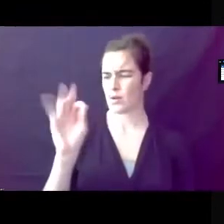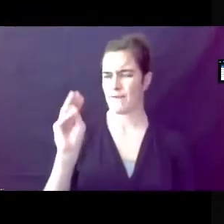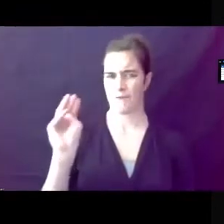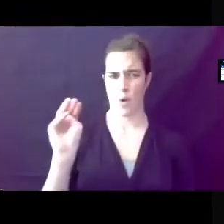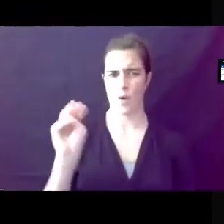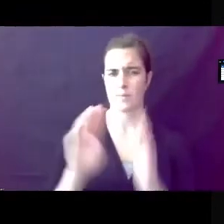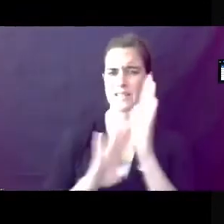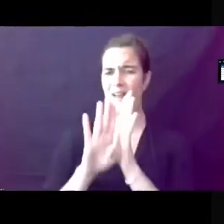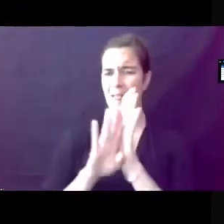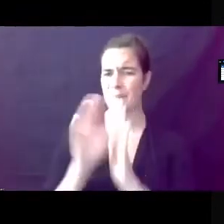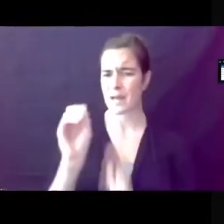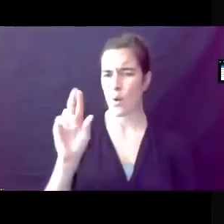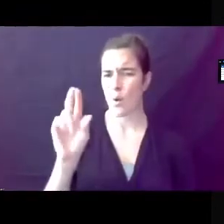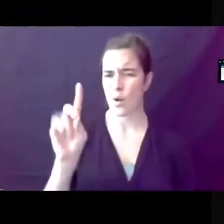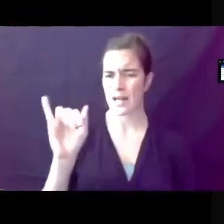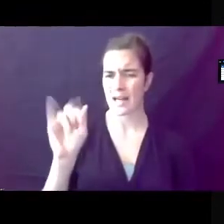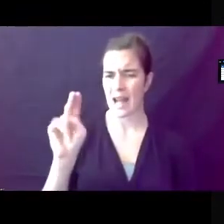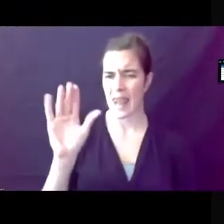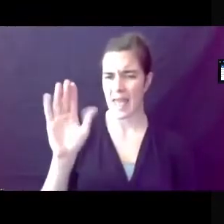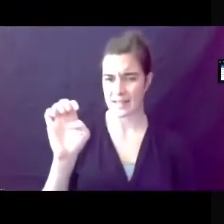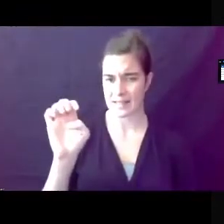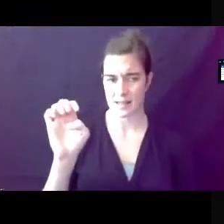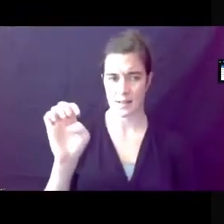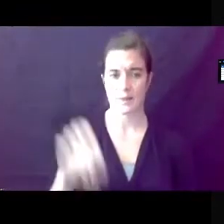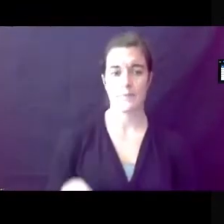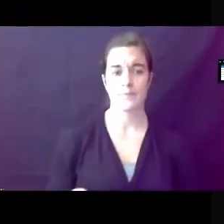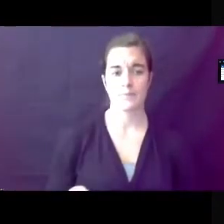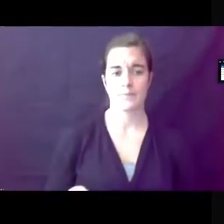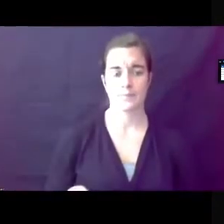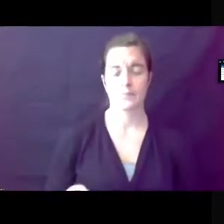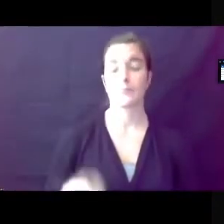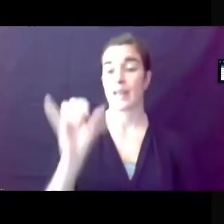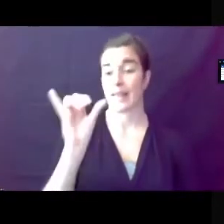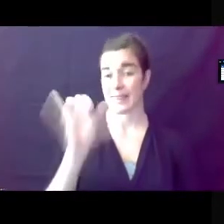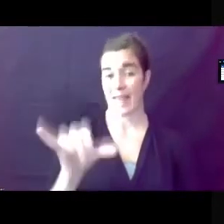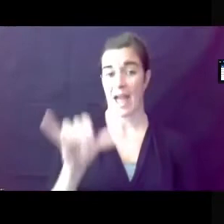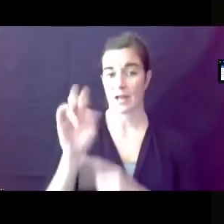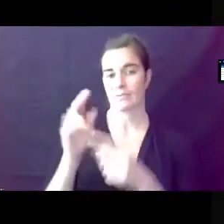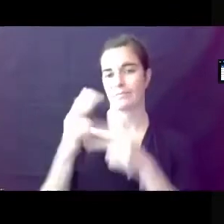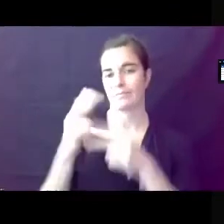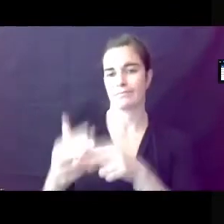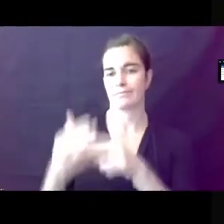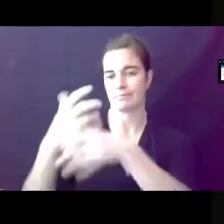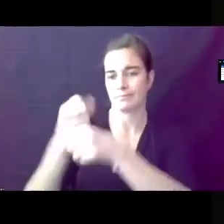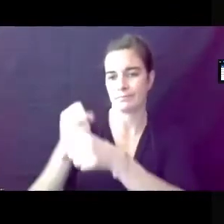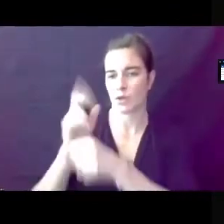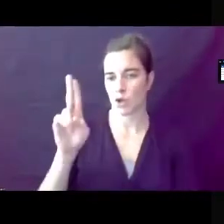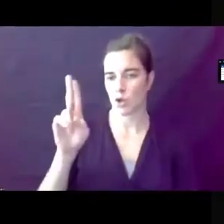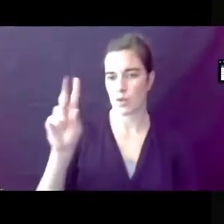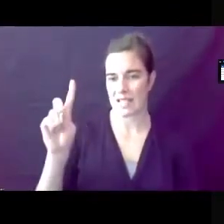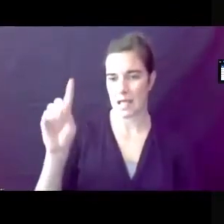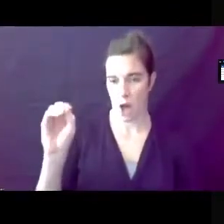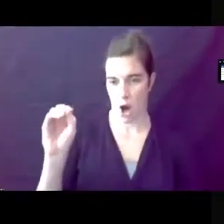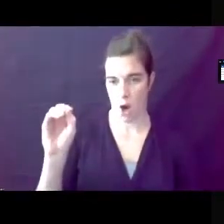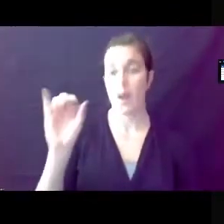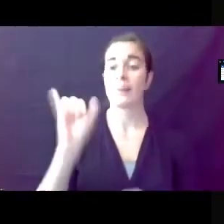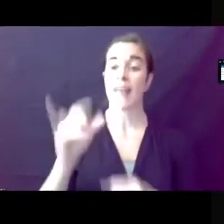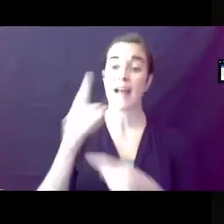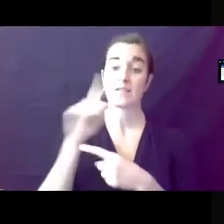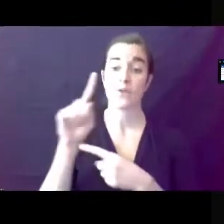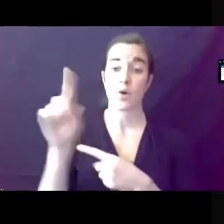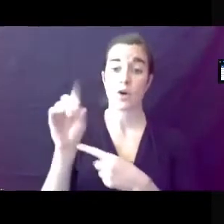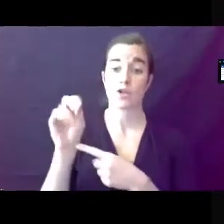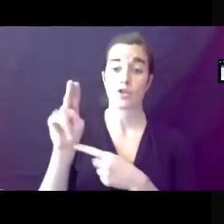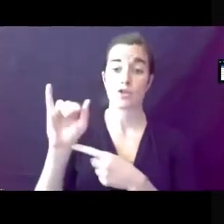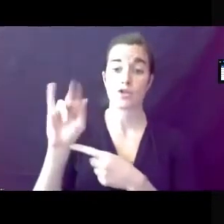map is implementing? The Unified Development Ordinance, fondly known as the UDO, is a combination of the zoning and the land development